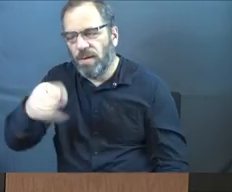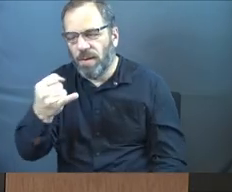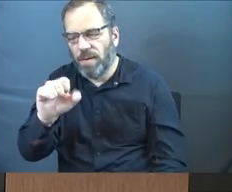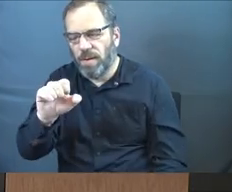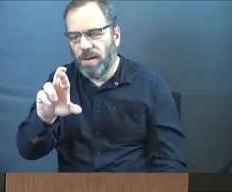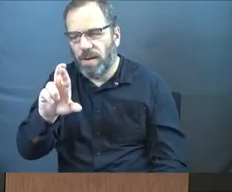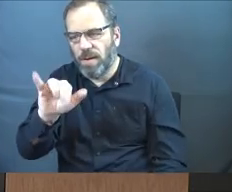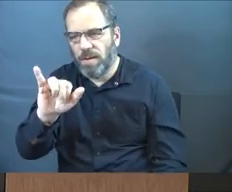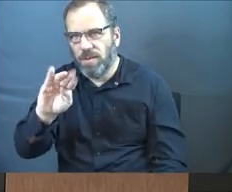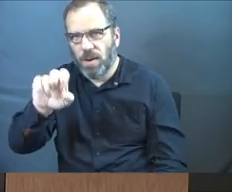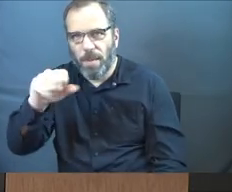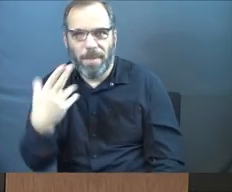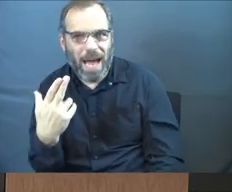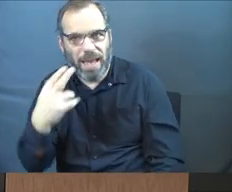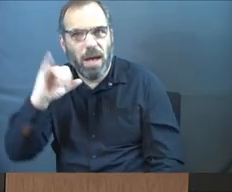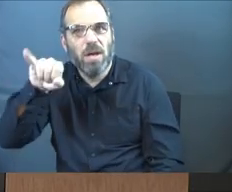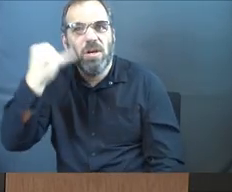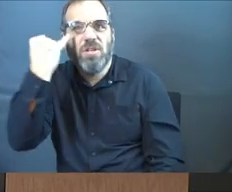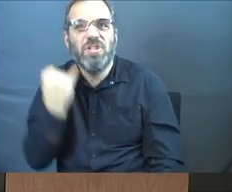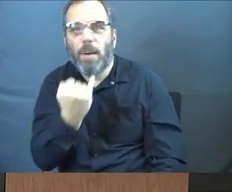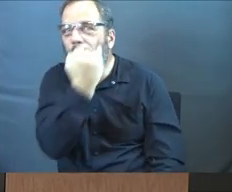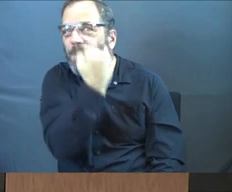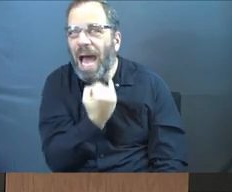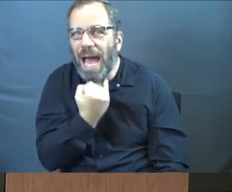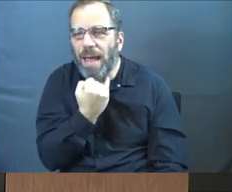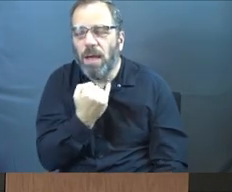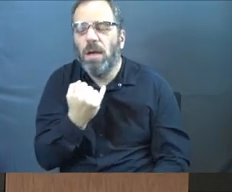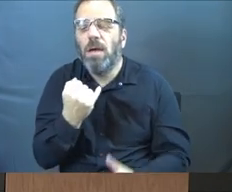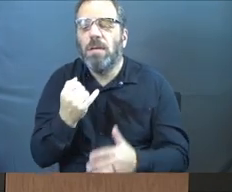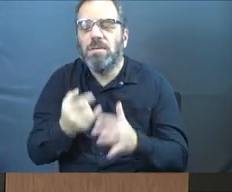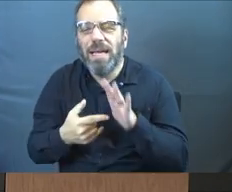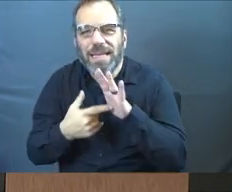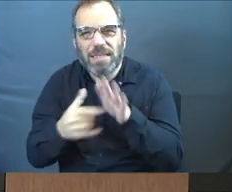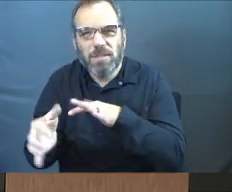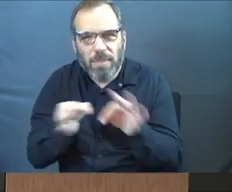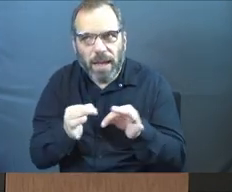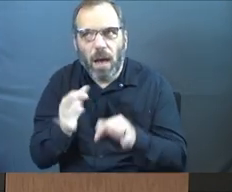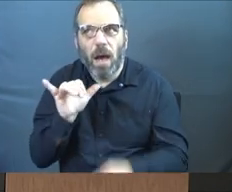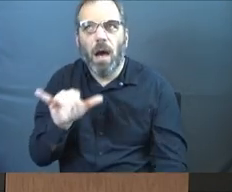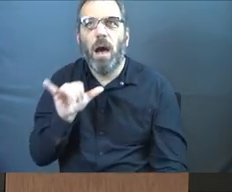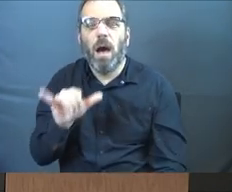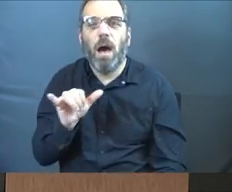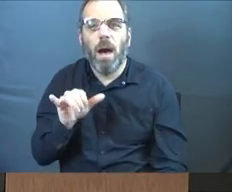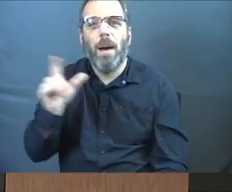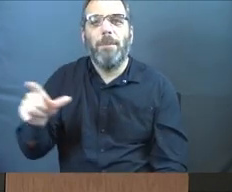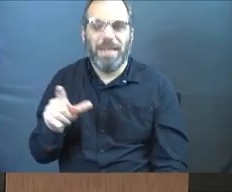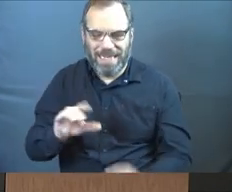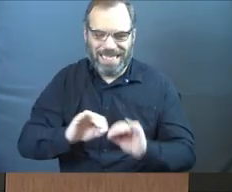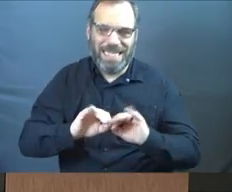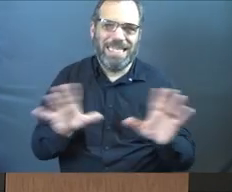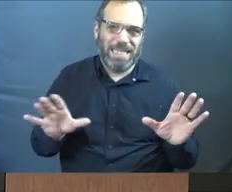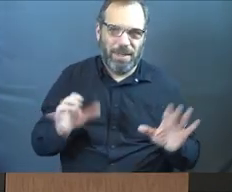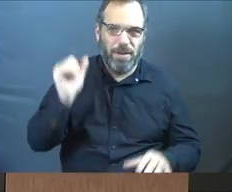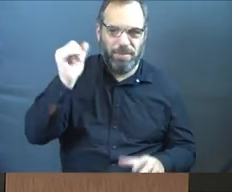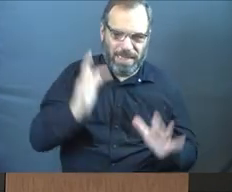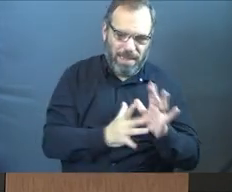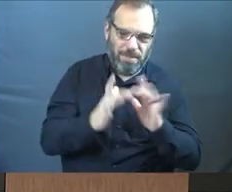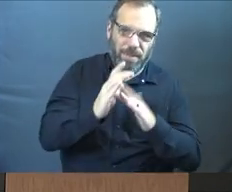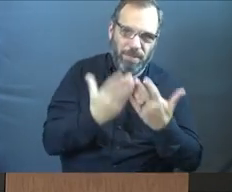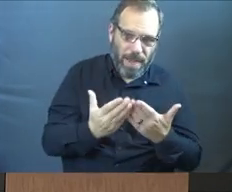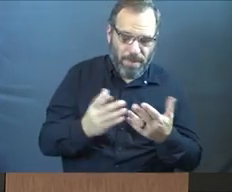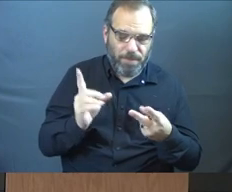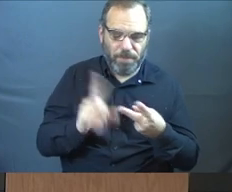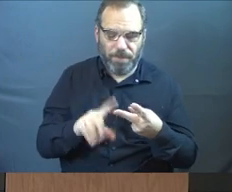and give you deeper scripture on that that connects all those dots in the Hebrew for you. But this is clear in God's word.